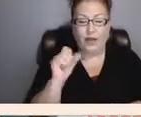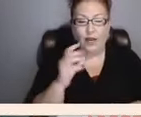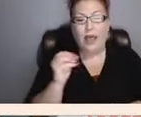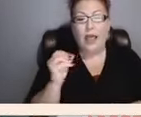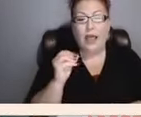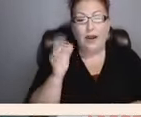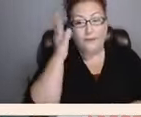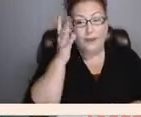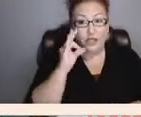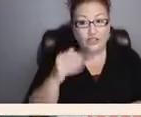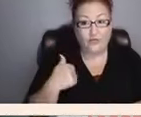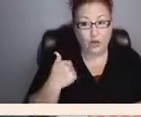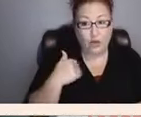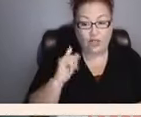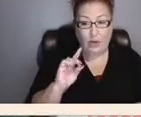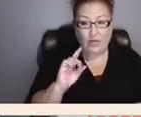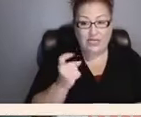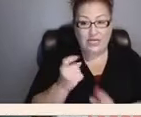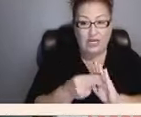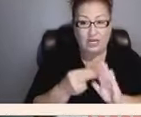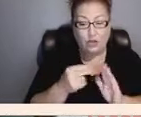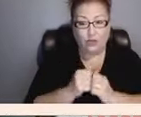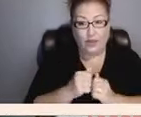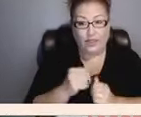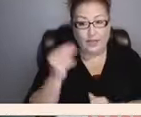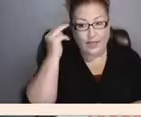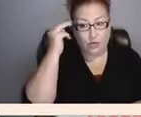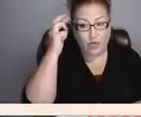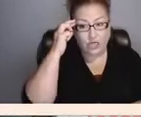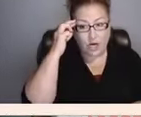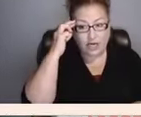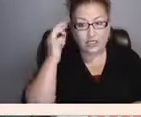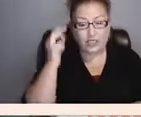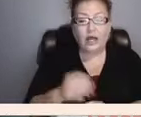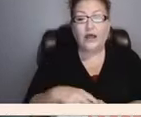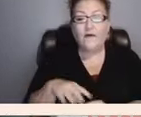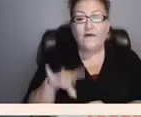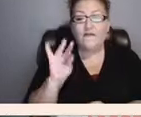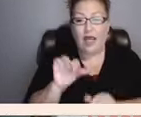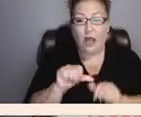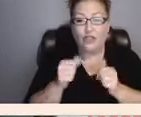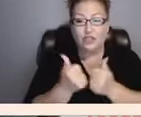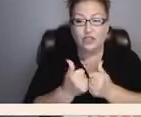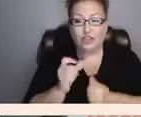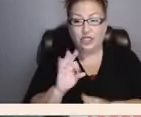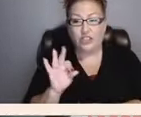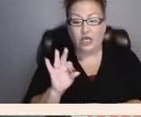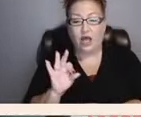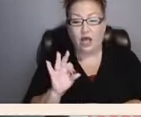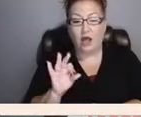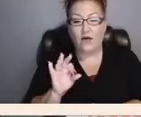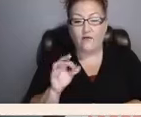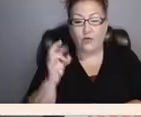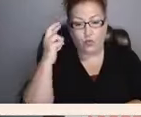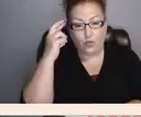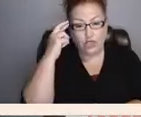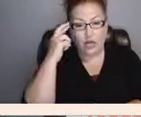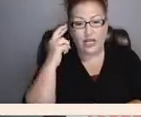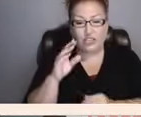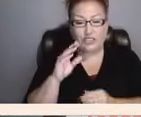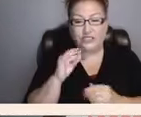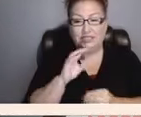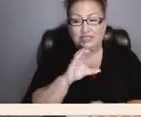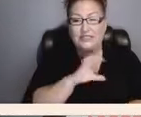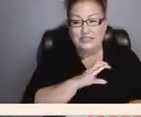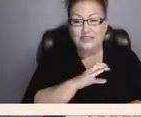that were diagnosed with mental retardation found the association of retardation citizens also known as